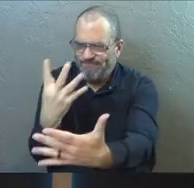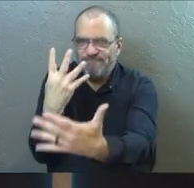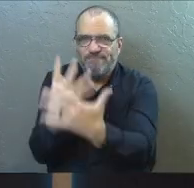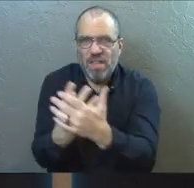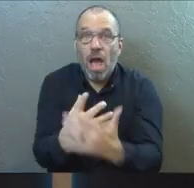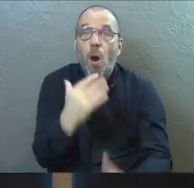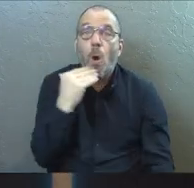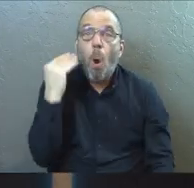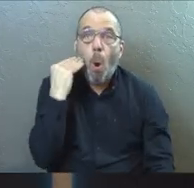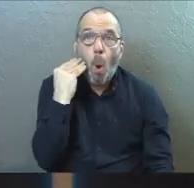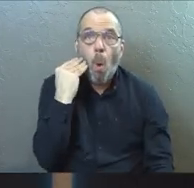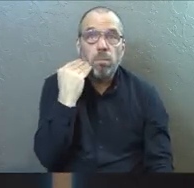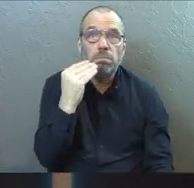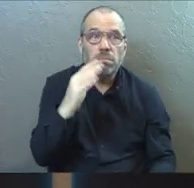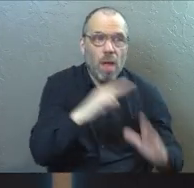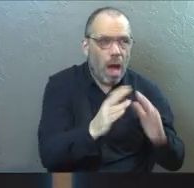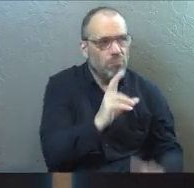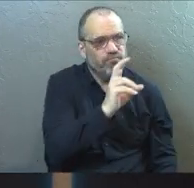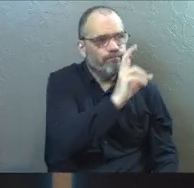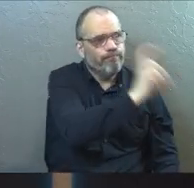went house to house.